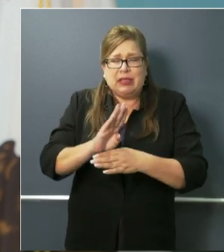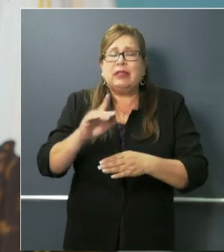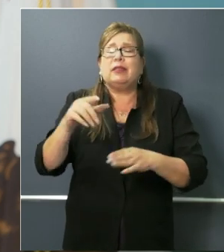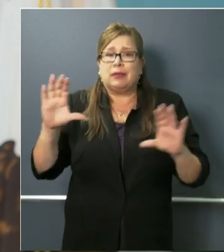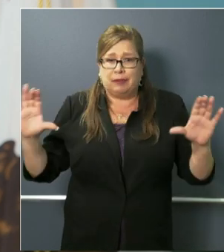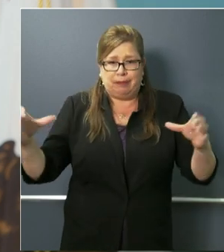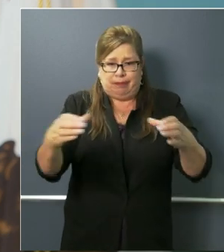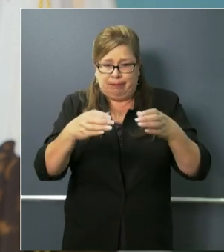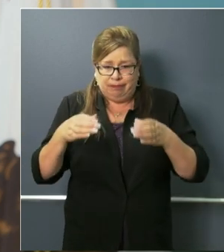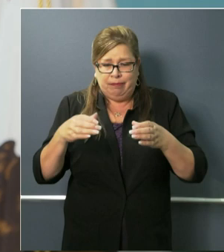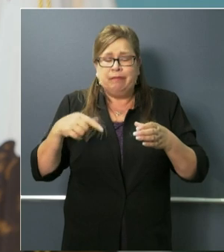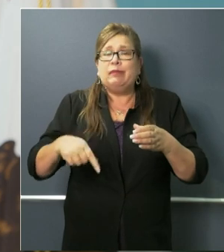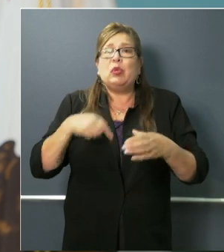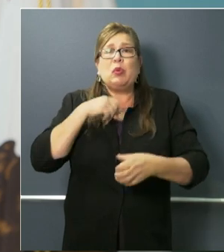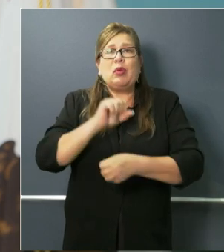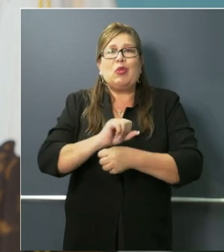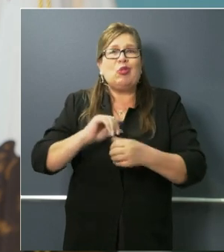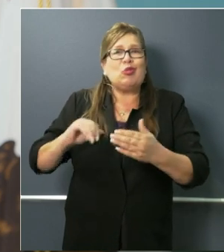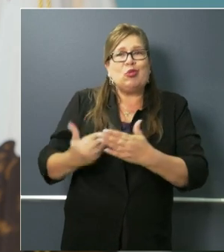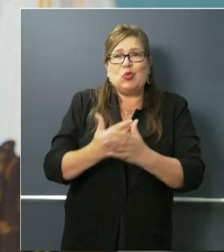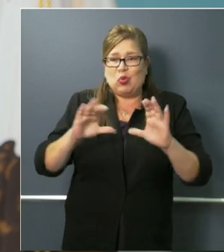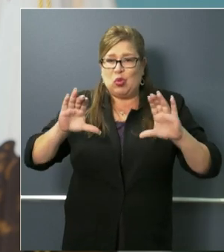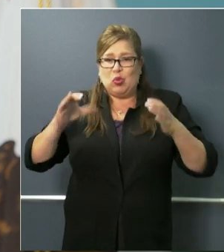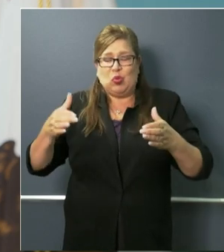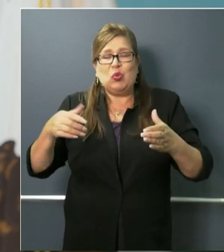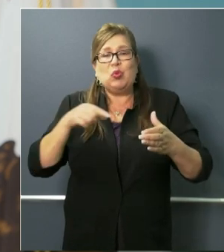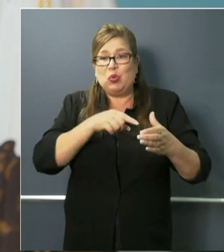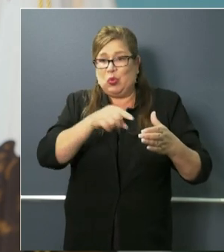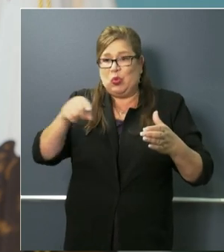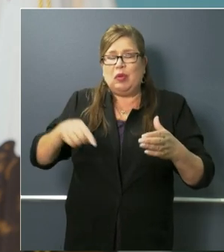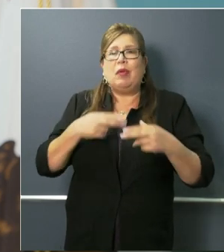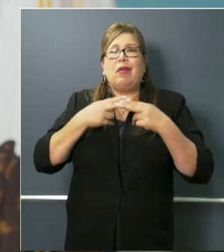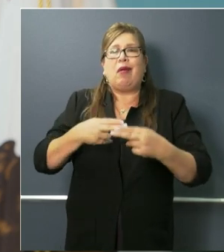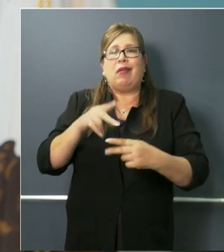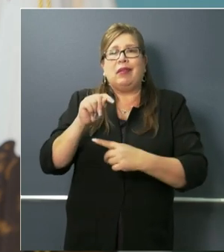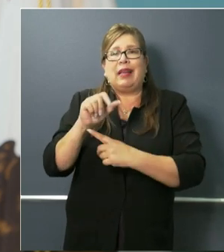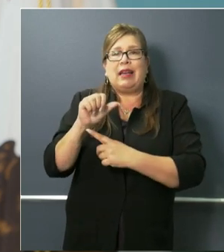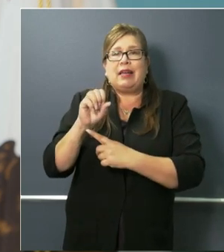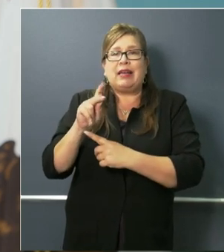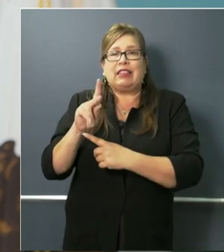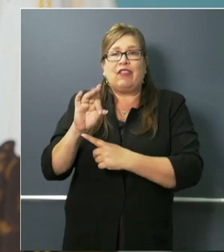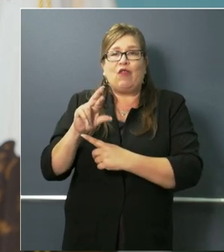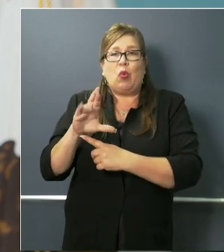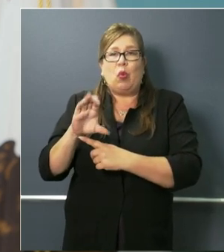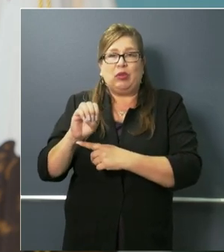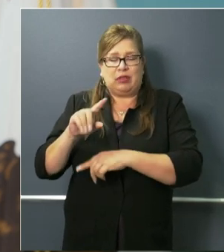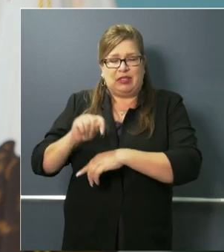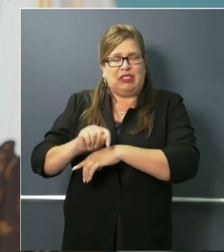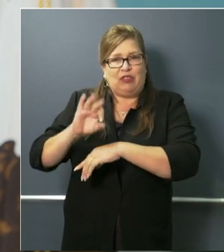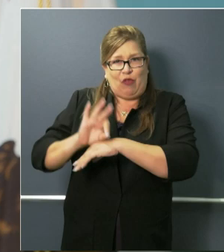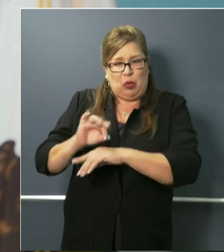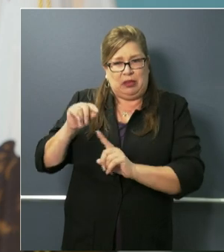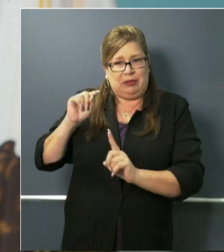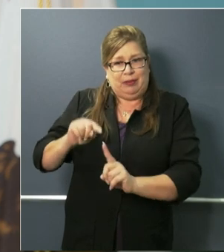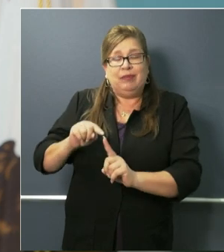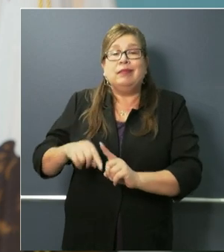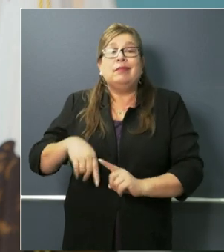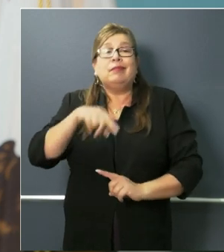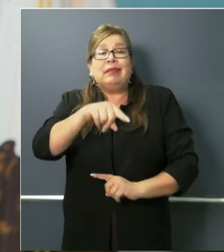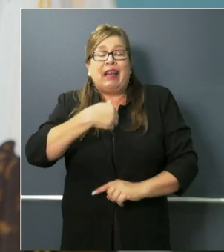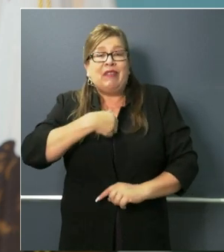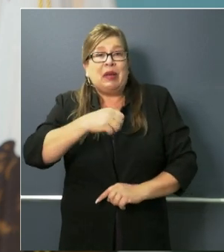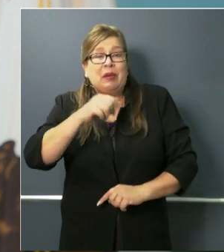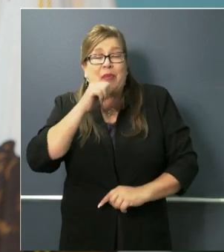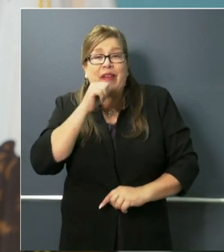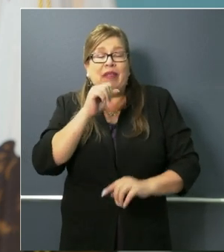work group, a vernacular well described by elected officials, a task force led by private and public sector